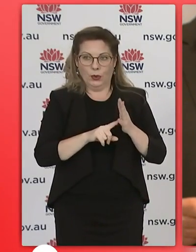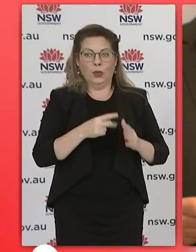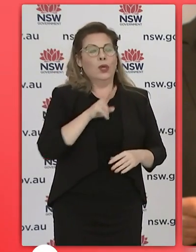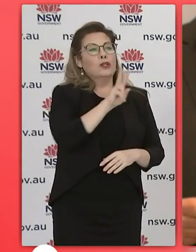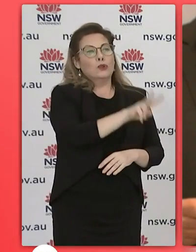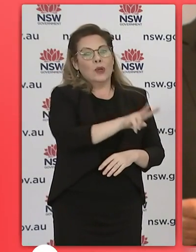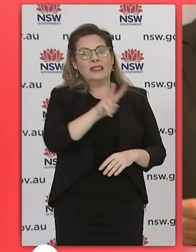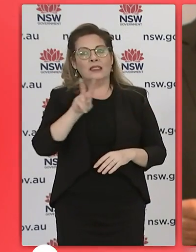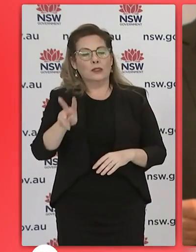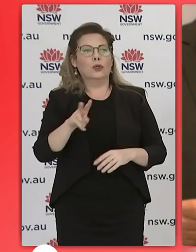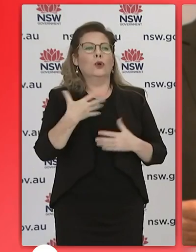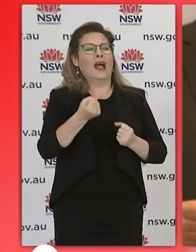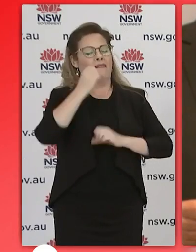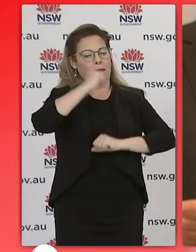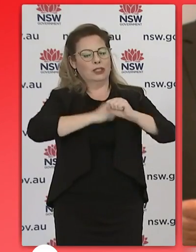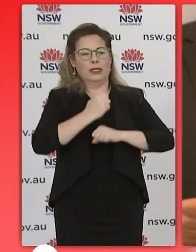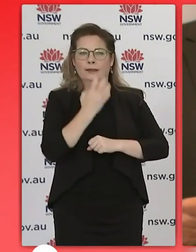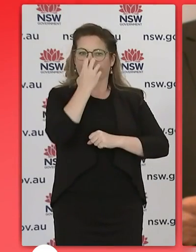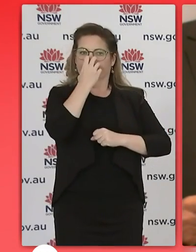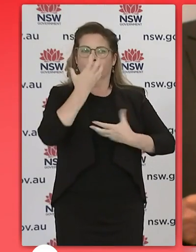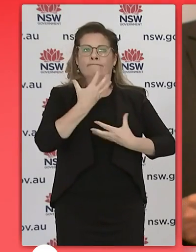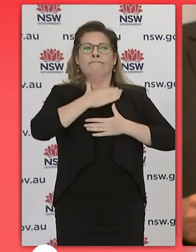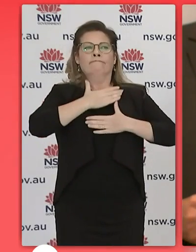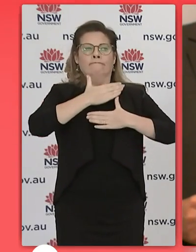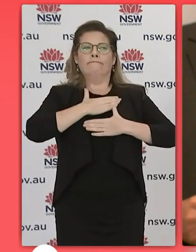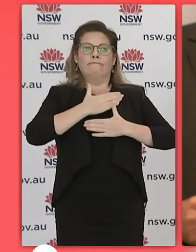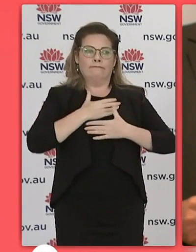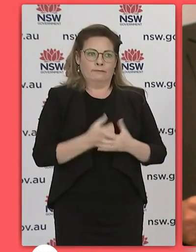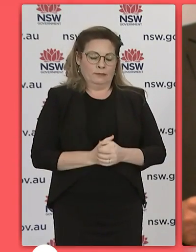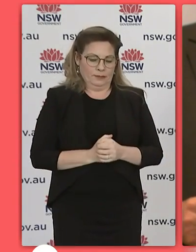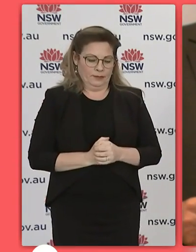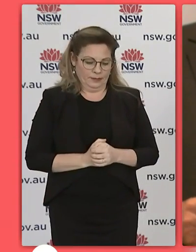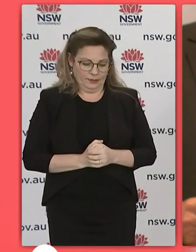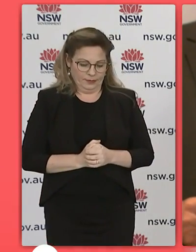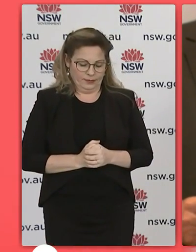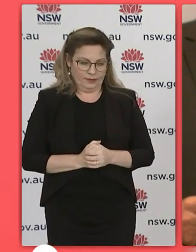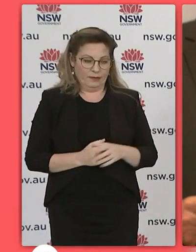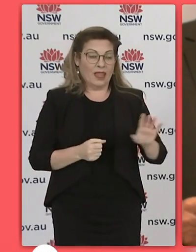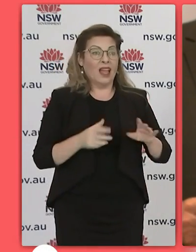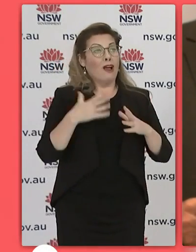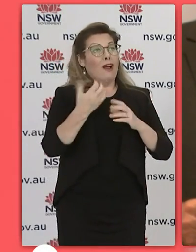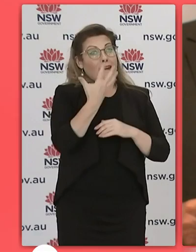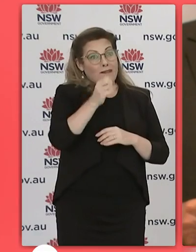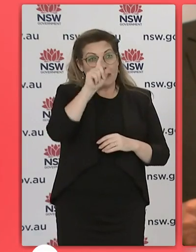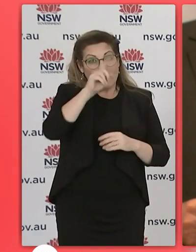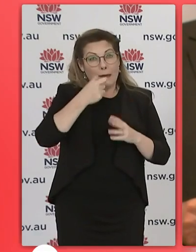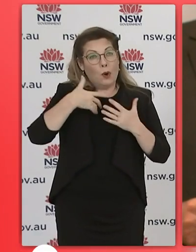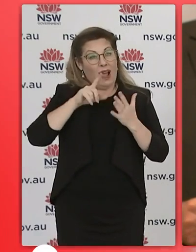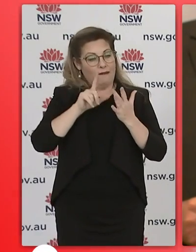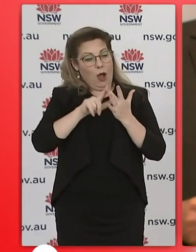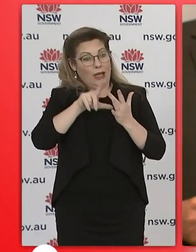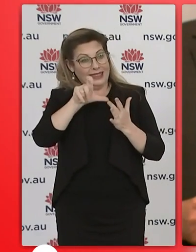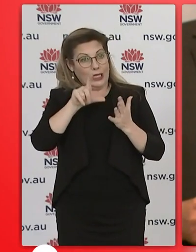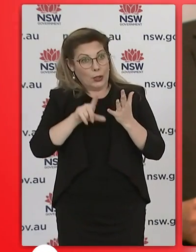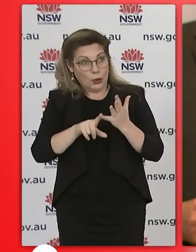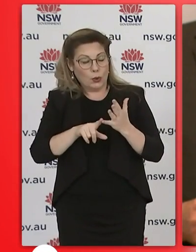are in icu are predominantly not vaccinated with out of the 50 in icu 44 people are not vaccinated four people receive their